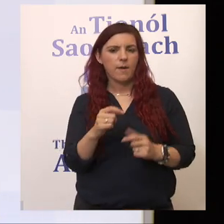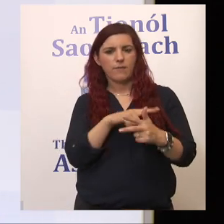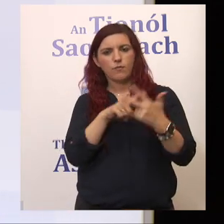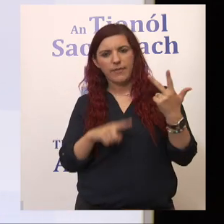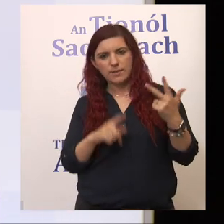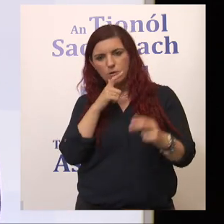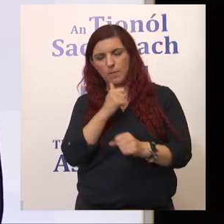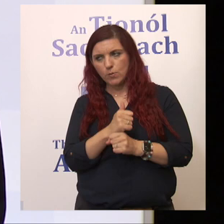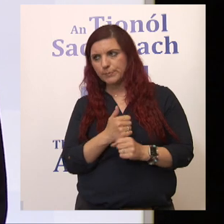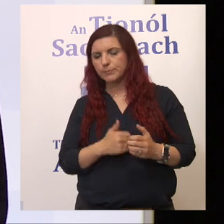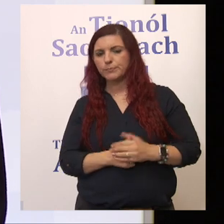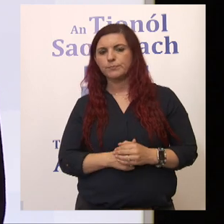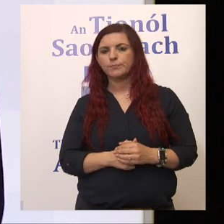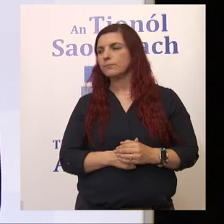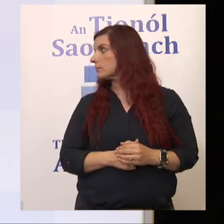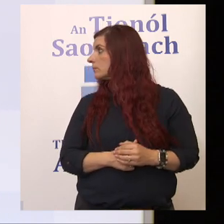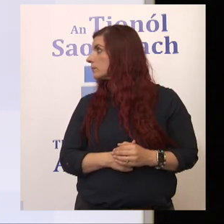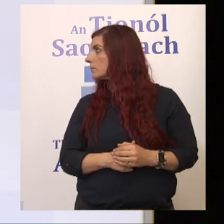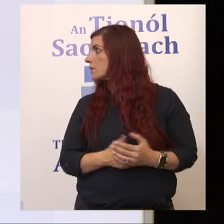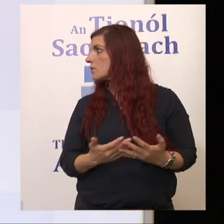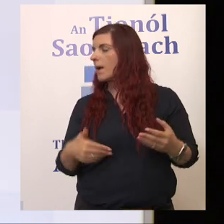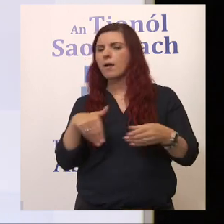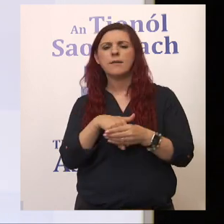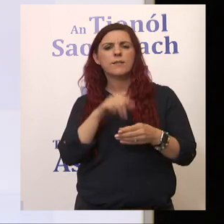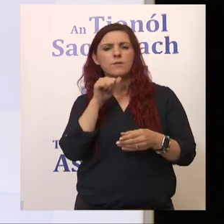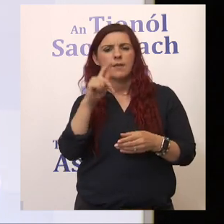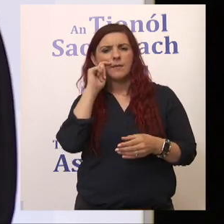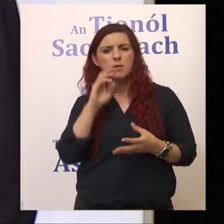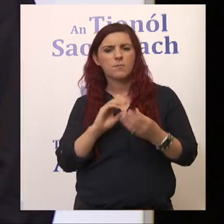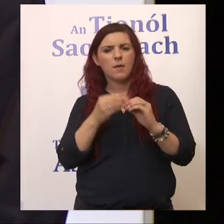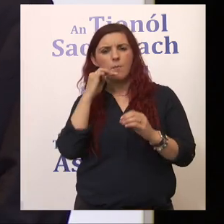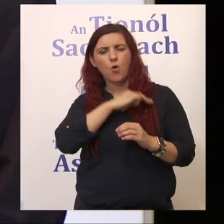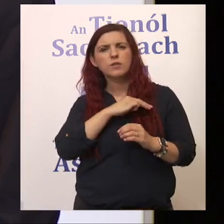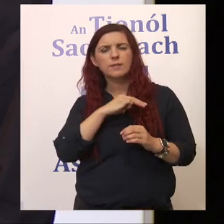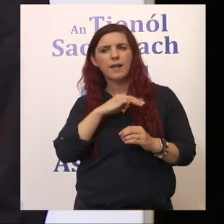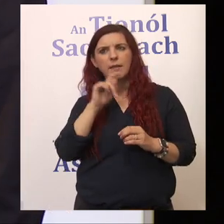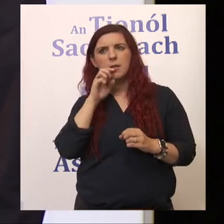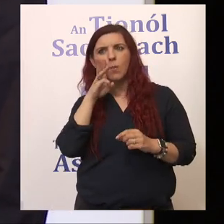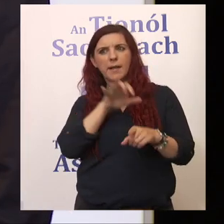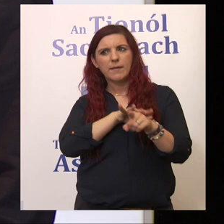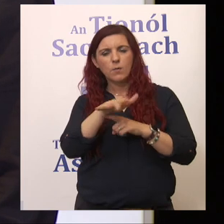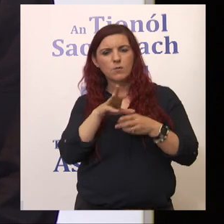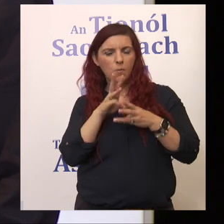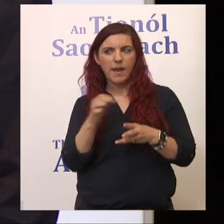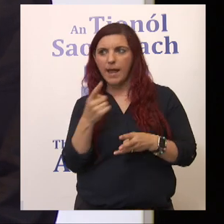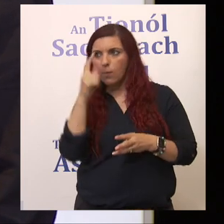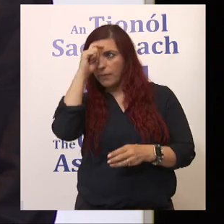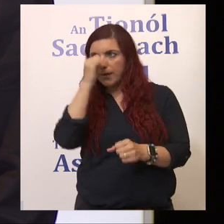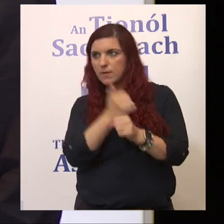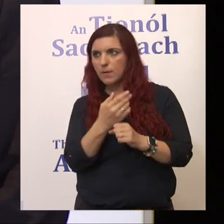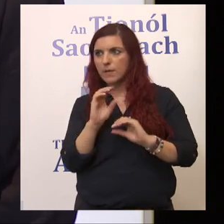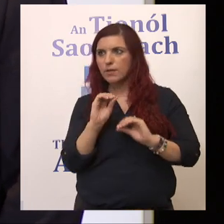things to look at. So by way of context, because I think it's important and I think it's going to influence the way anybody thinks about education